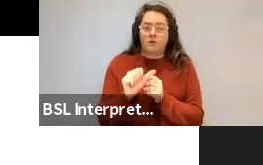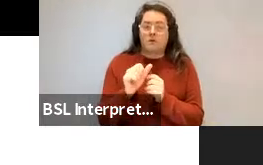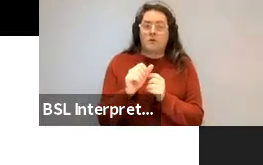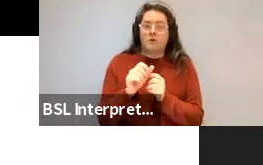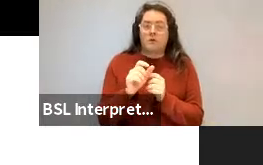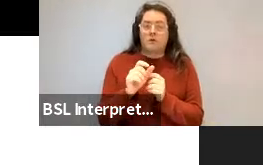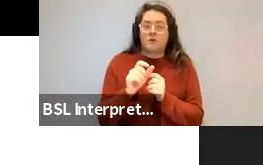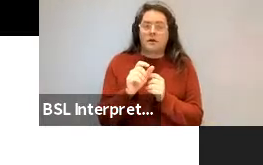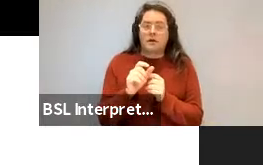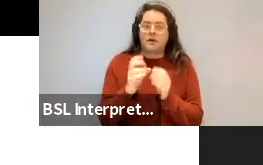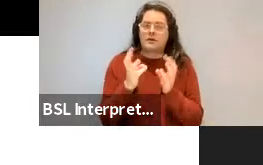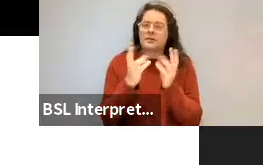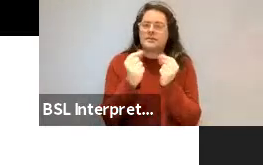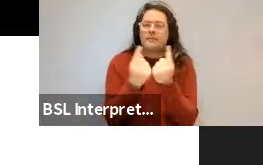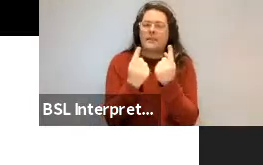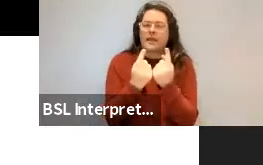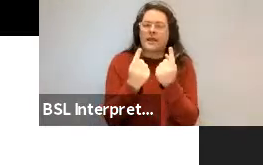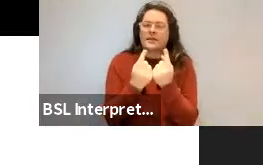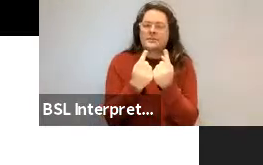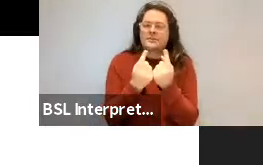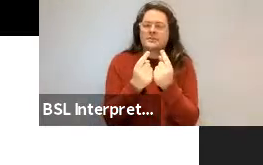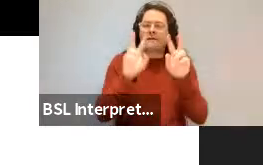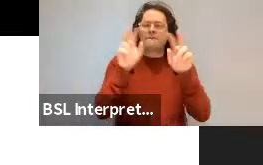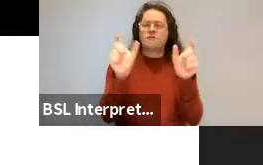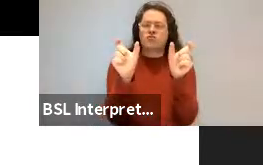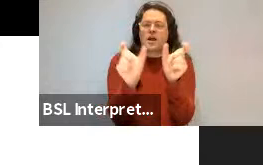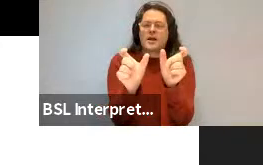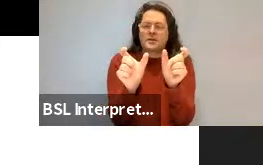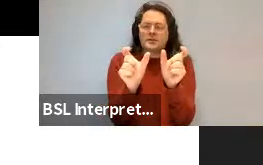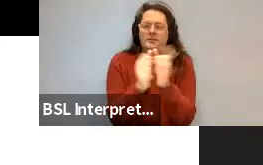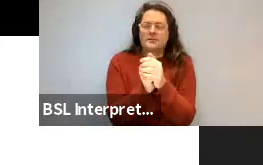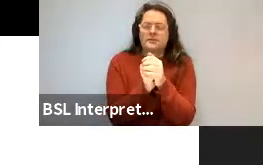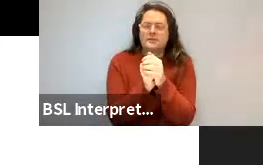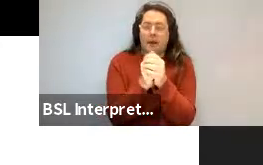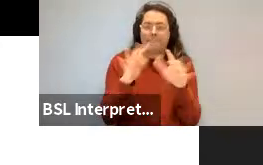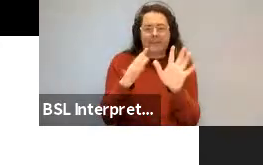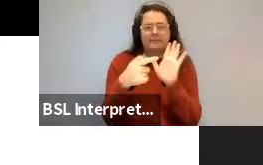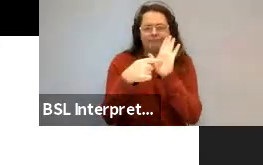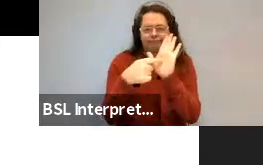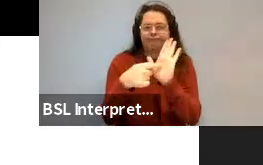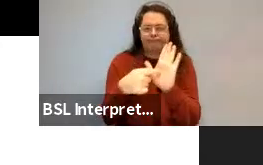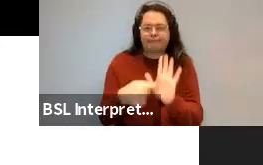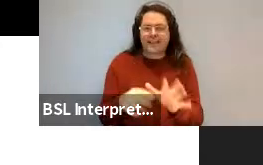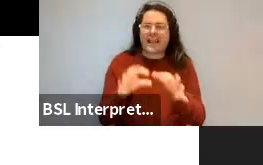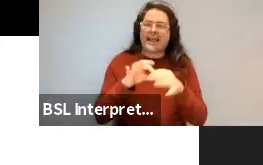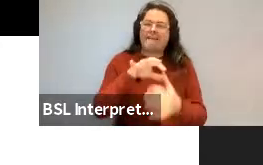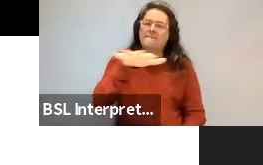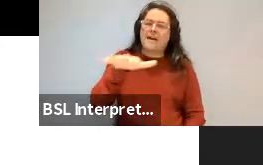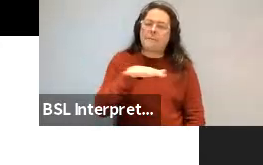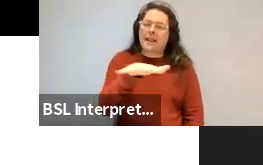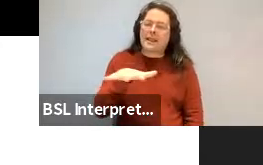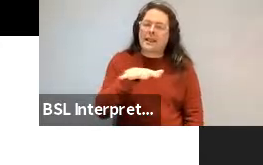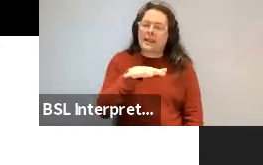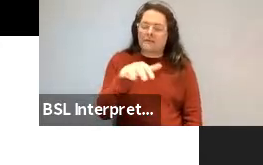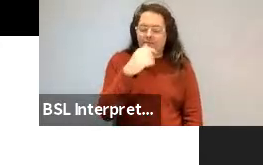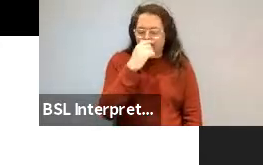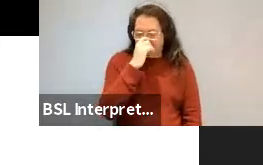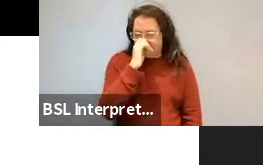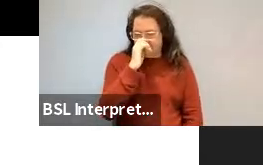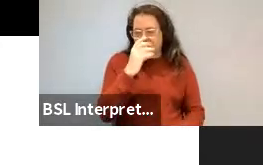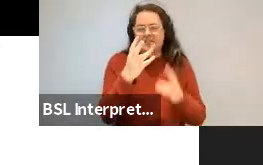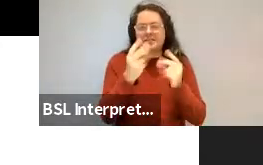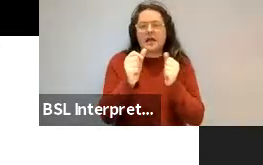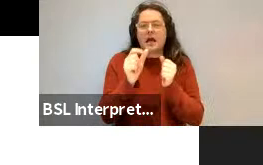Not all of these phrases that, all of the ones I showed you refer to relatives. And not all of the terms